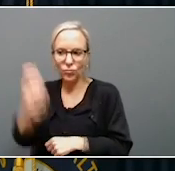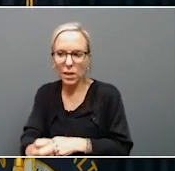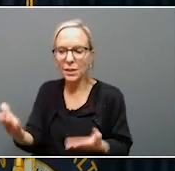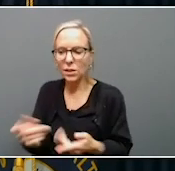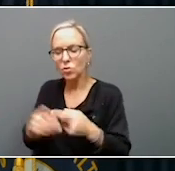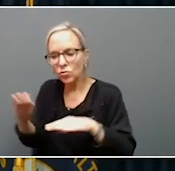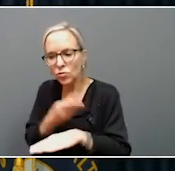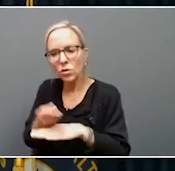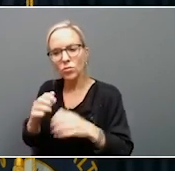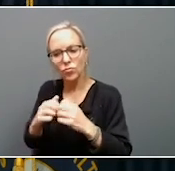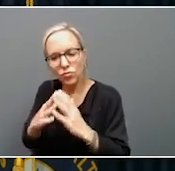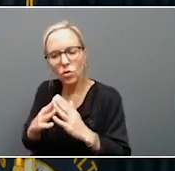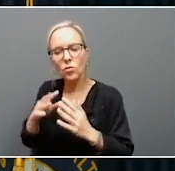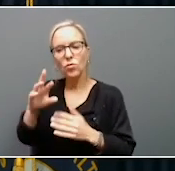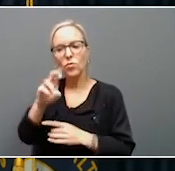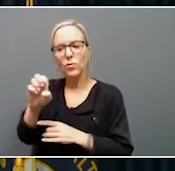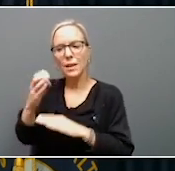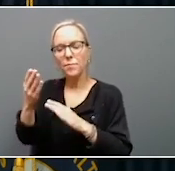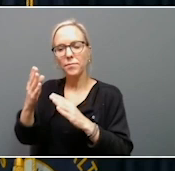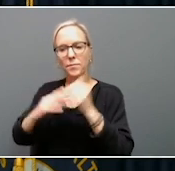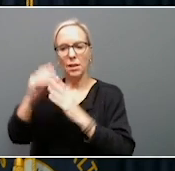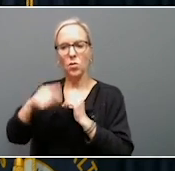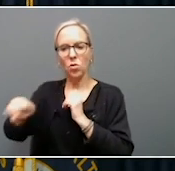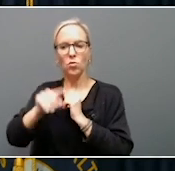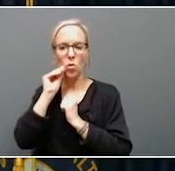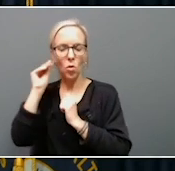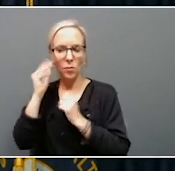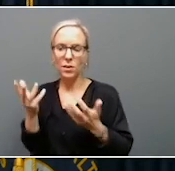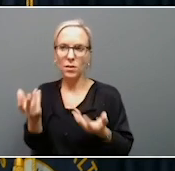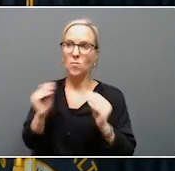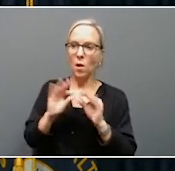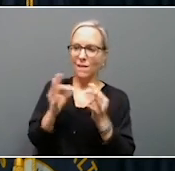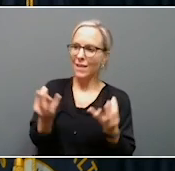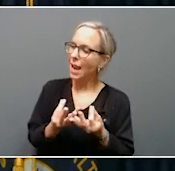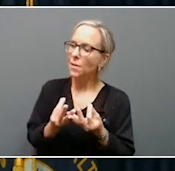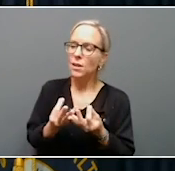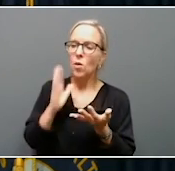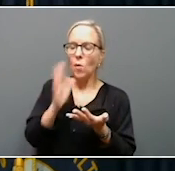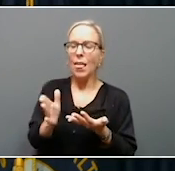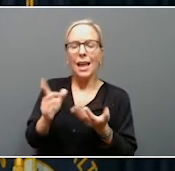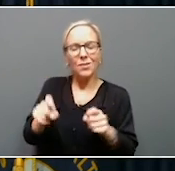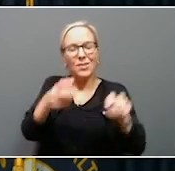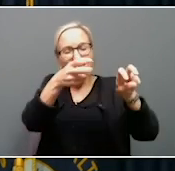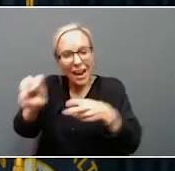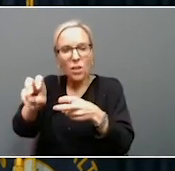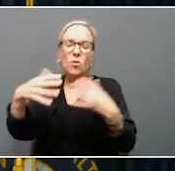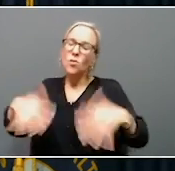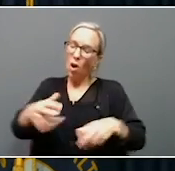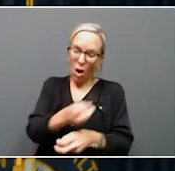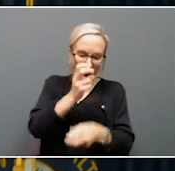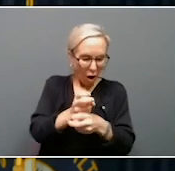safe places that are up here, and knowing that a whole lot more families were going to have to move. And it can be hard, move from